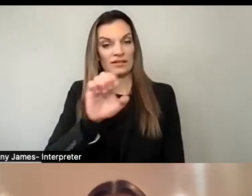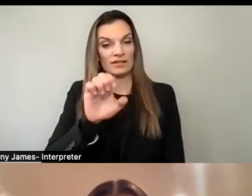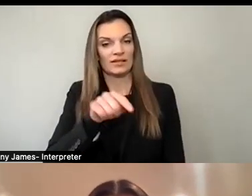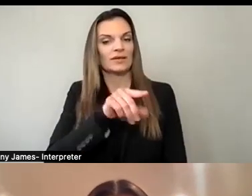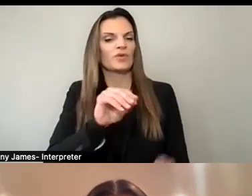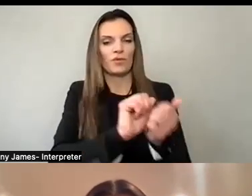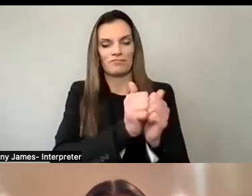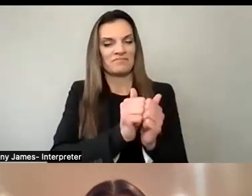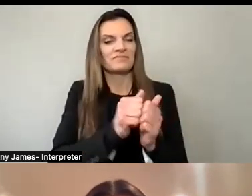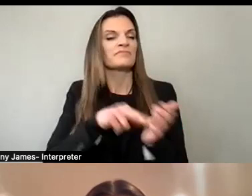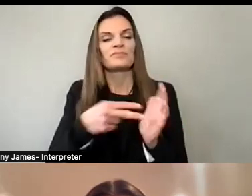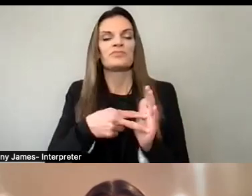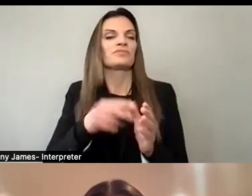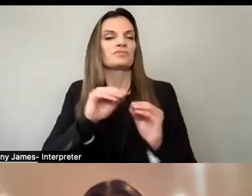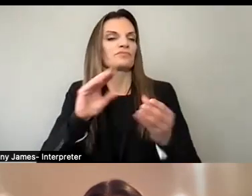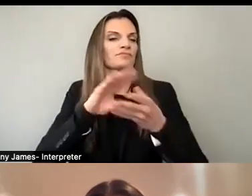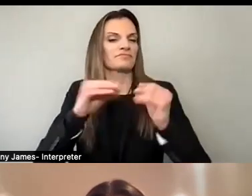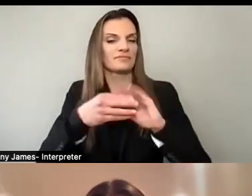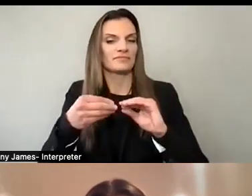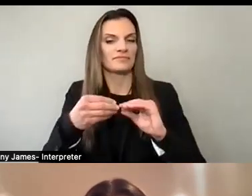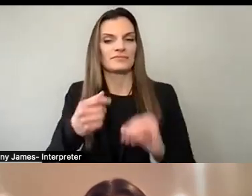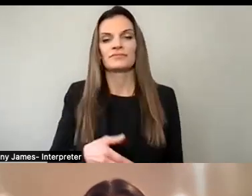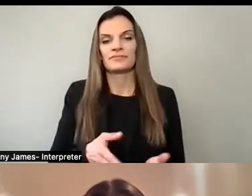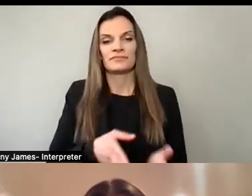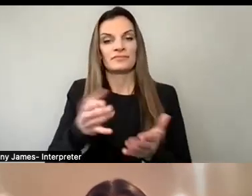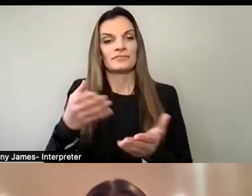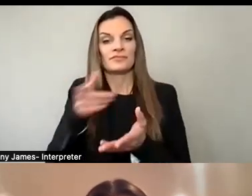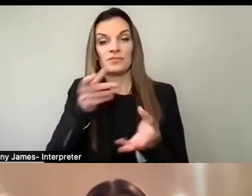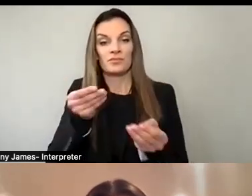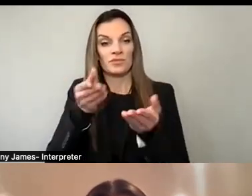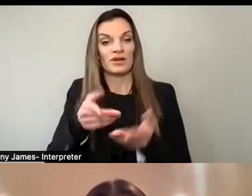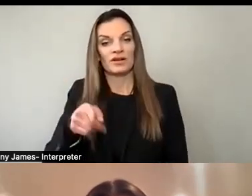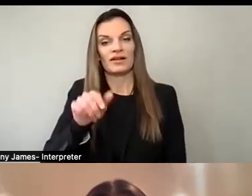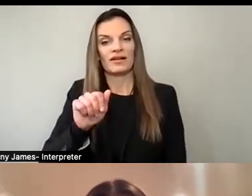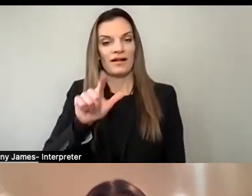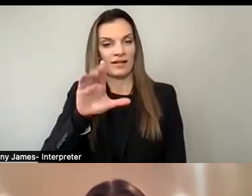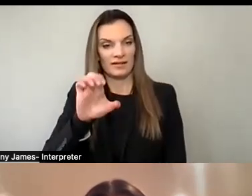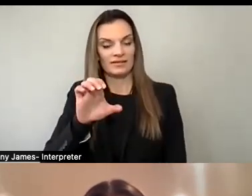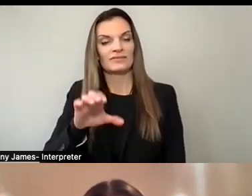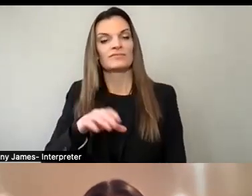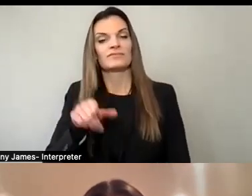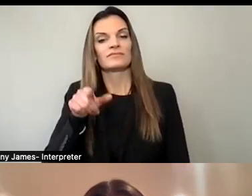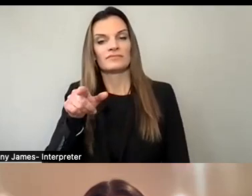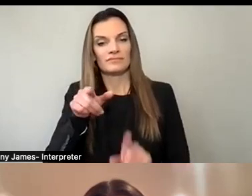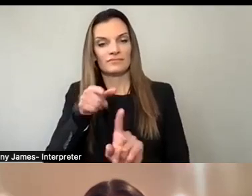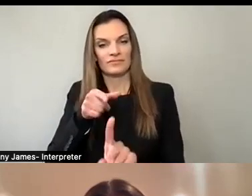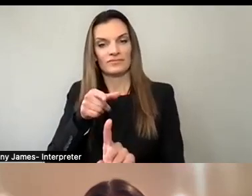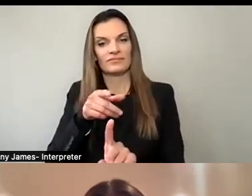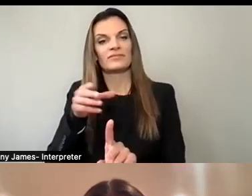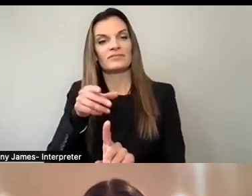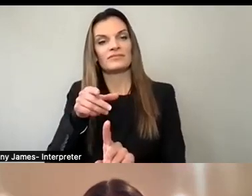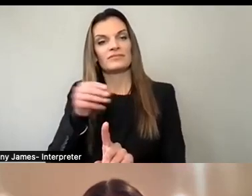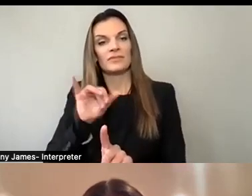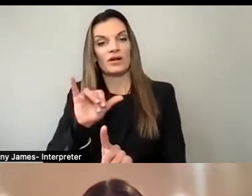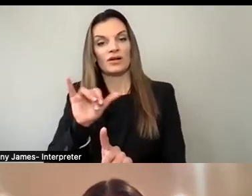a member of the Larchmont Mamaronek League and a resident of Larchmont. Our timekeeper is Ryan